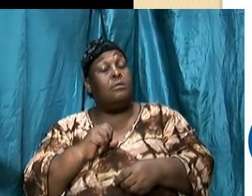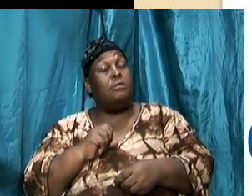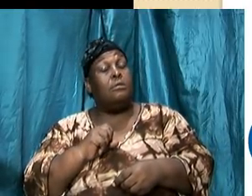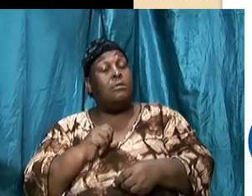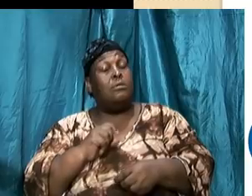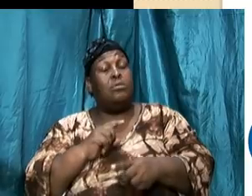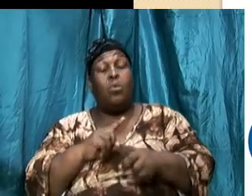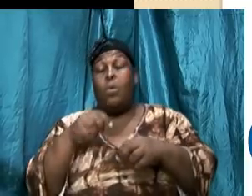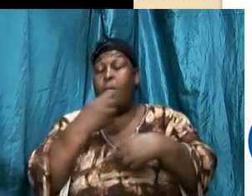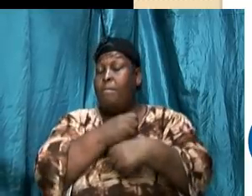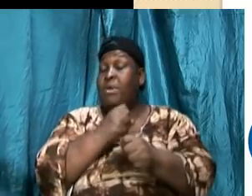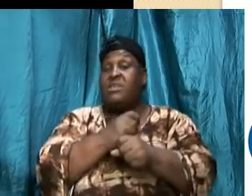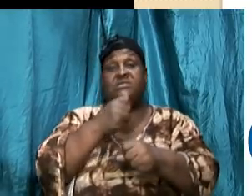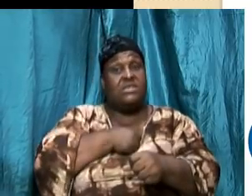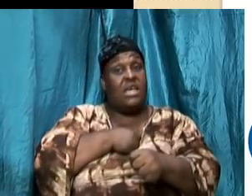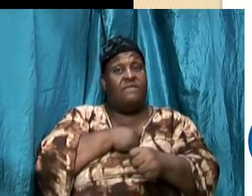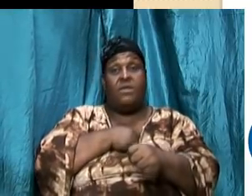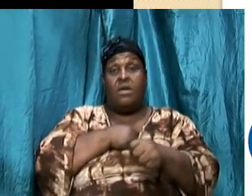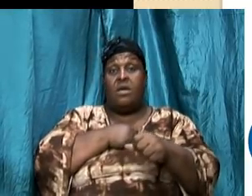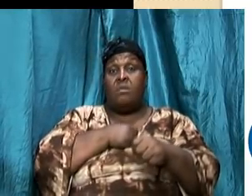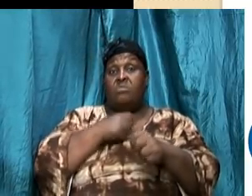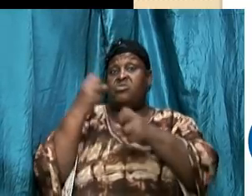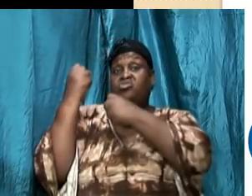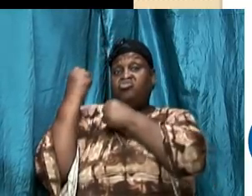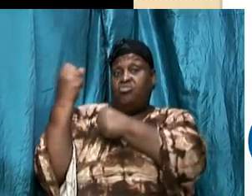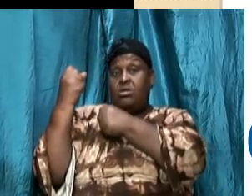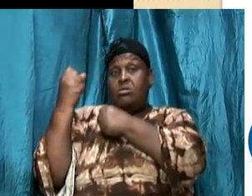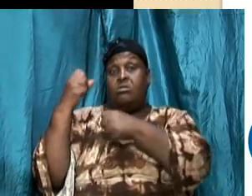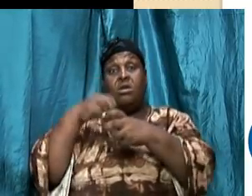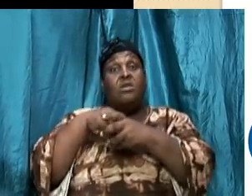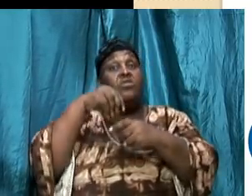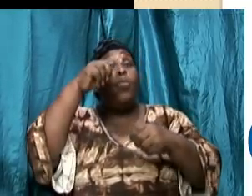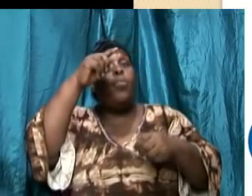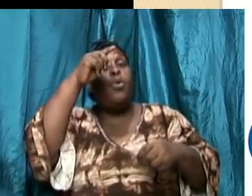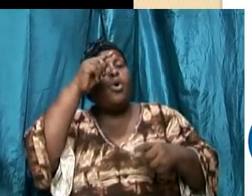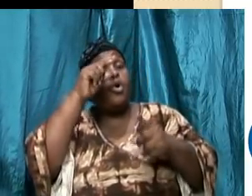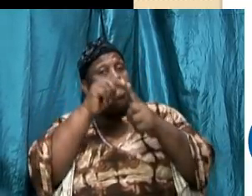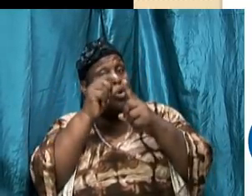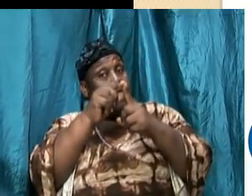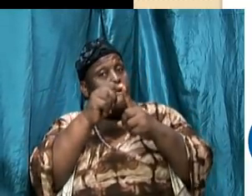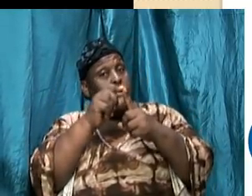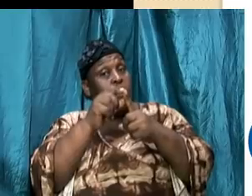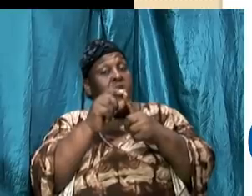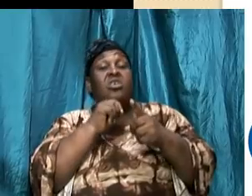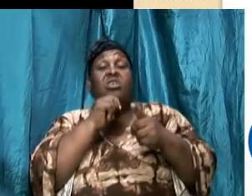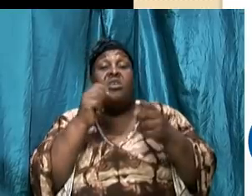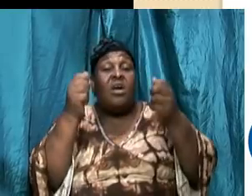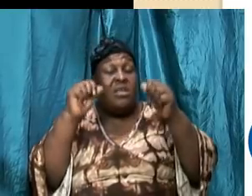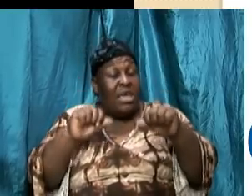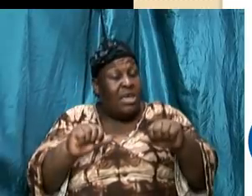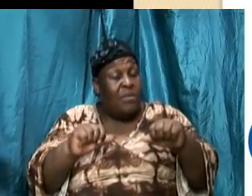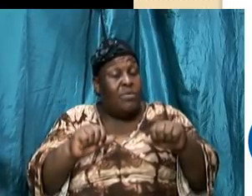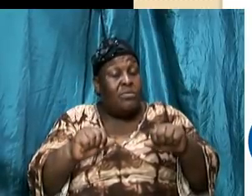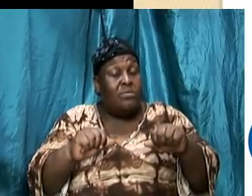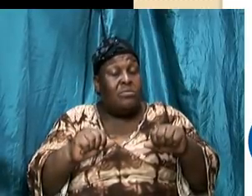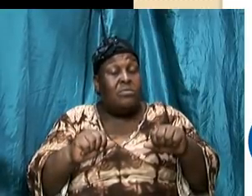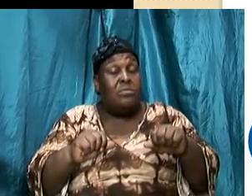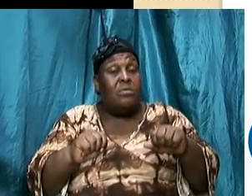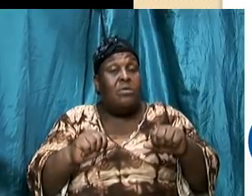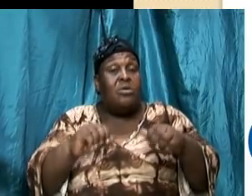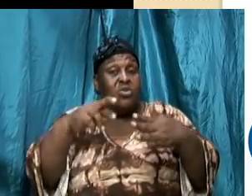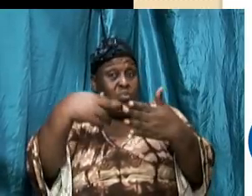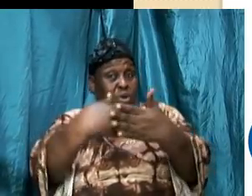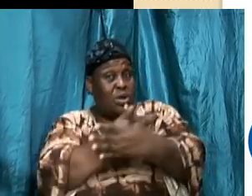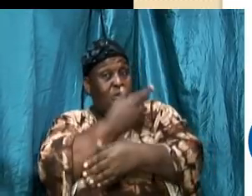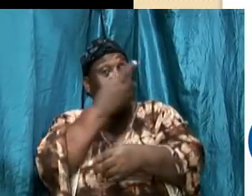solid become solid in the world we are unable to renew our minds the right way and as a